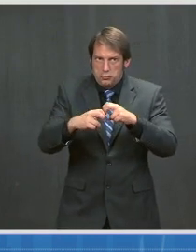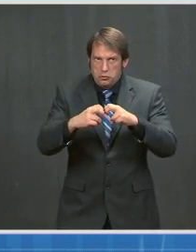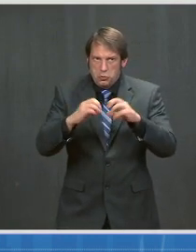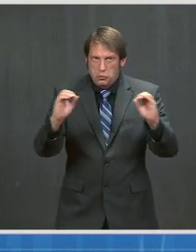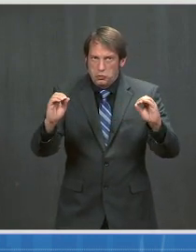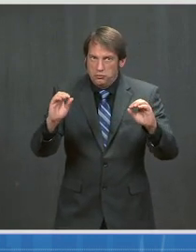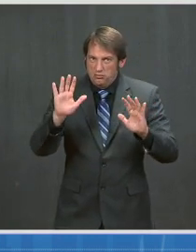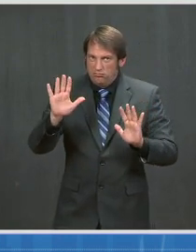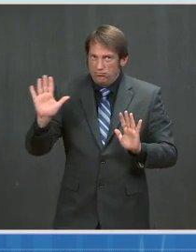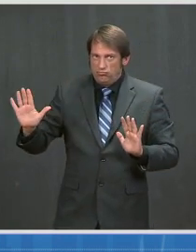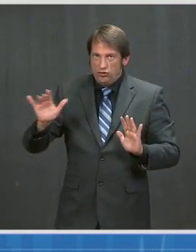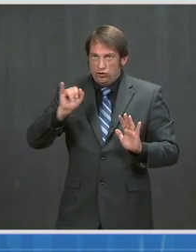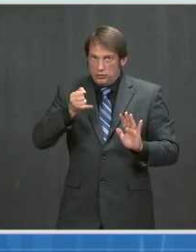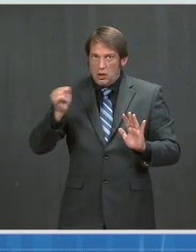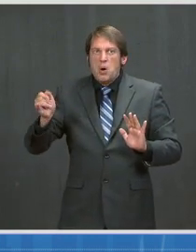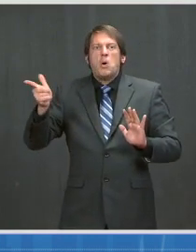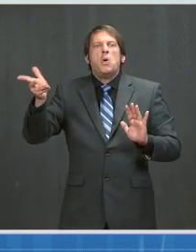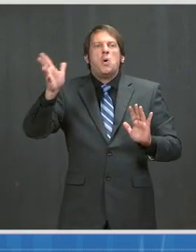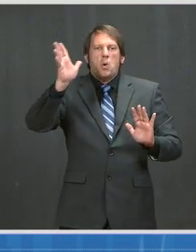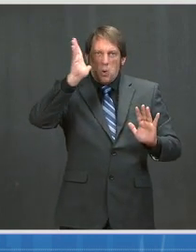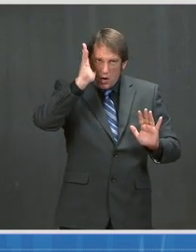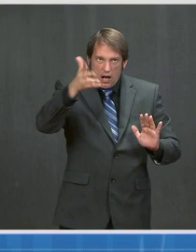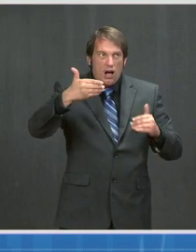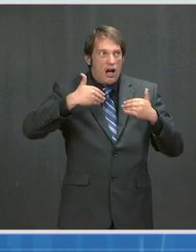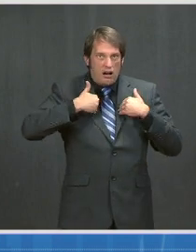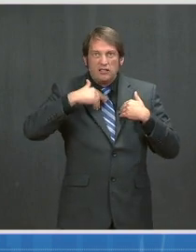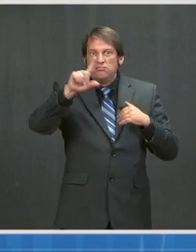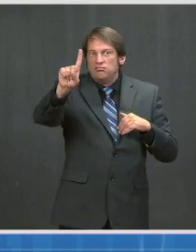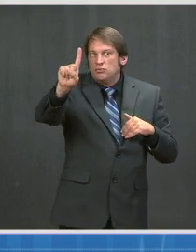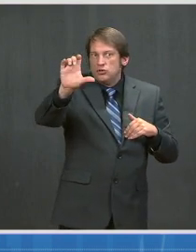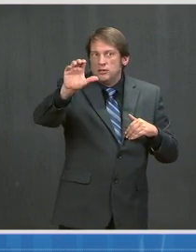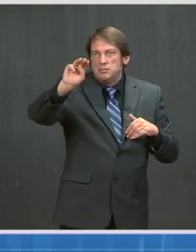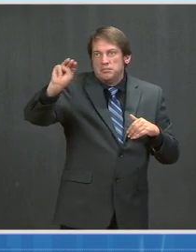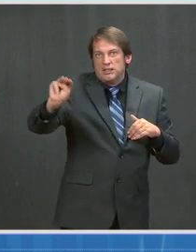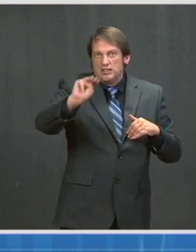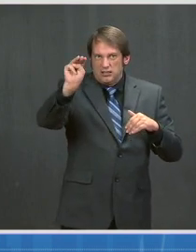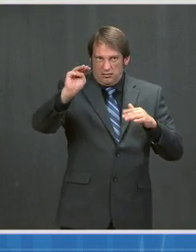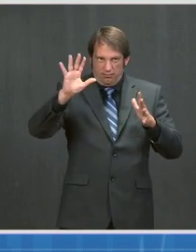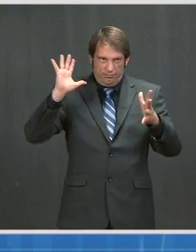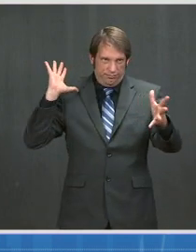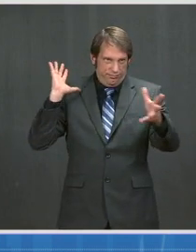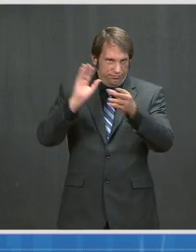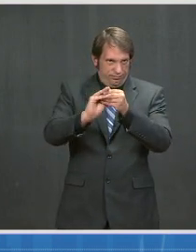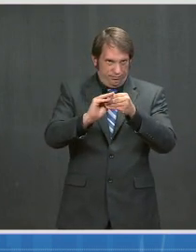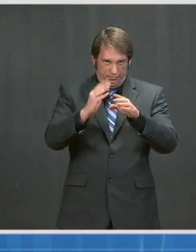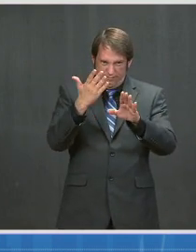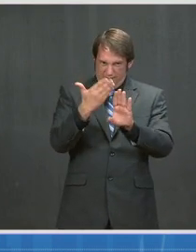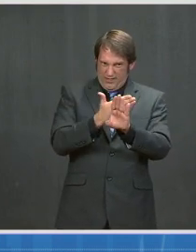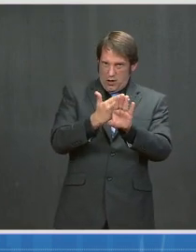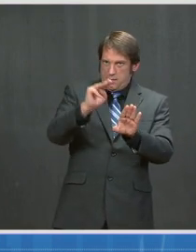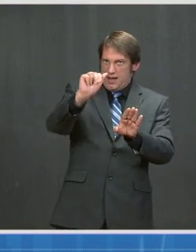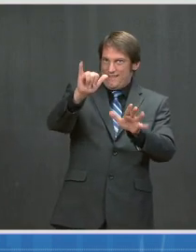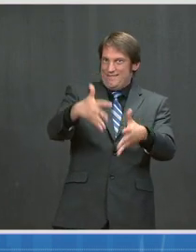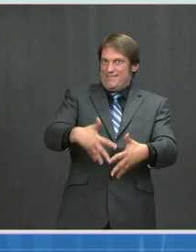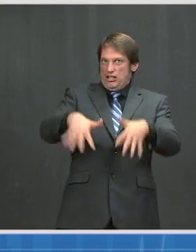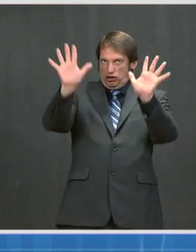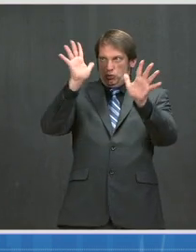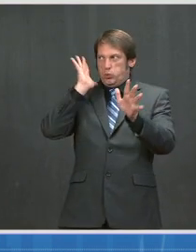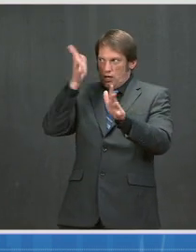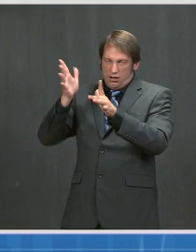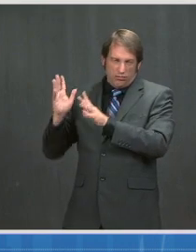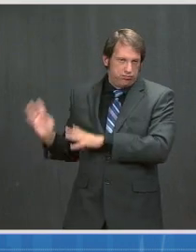will actually have the 100 million doses by the end of May, as they promised. So, we want to make sure those things don't get lost in the discussion